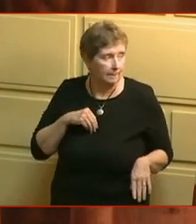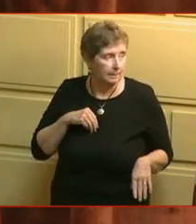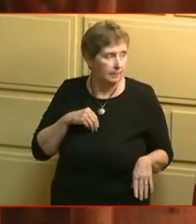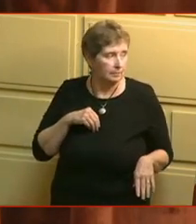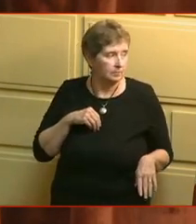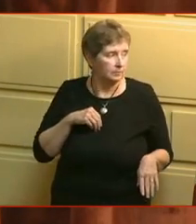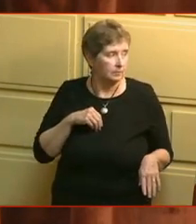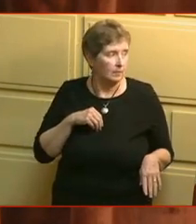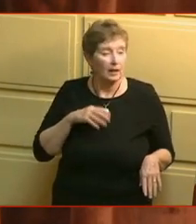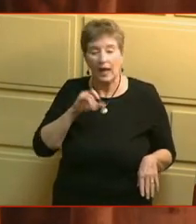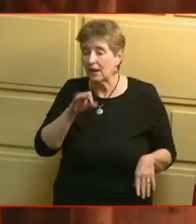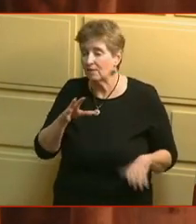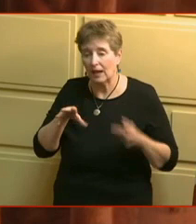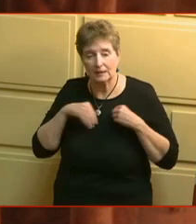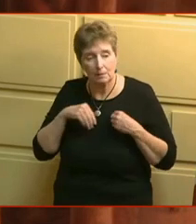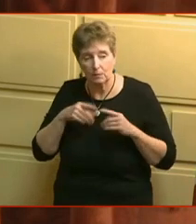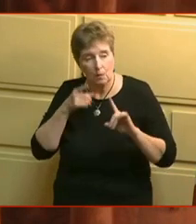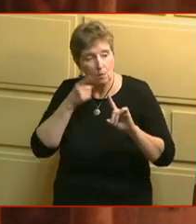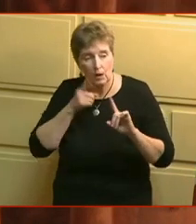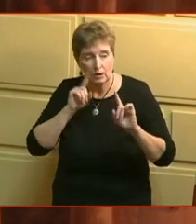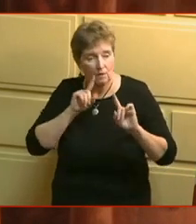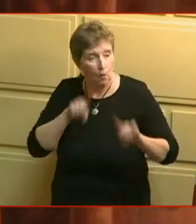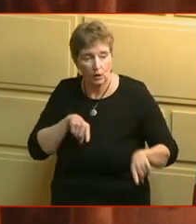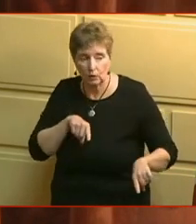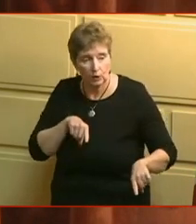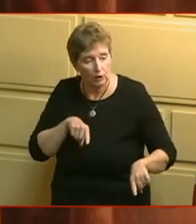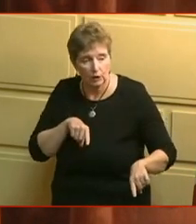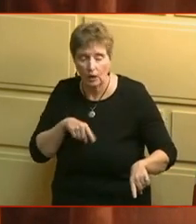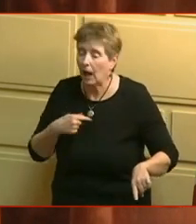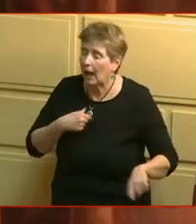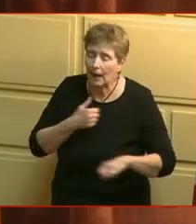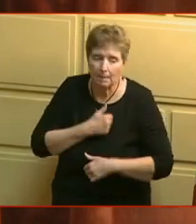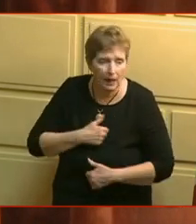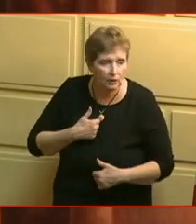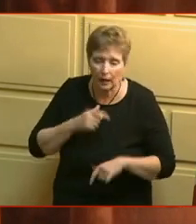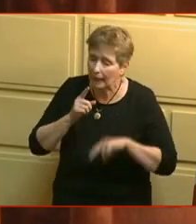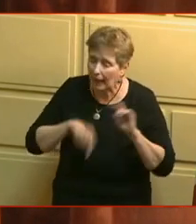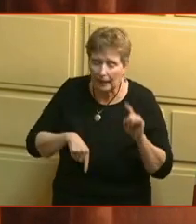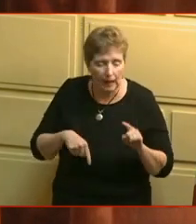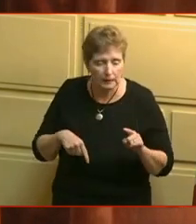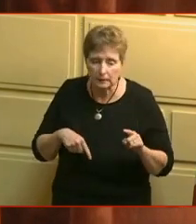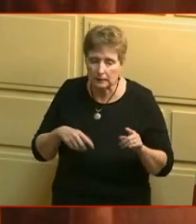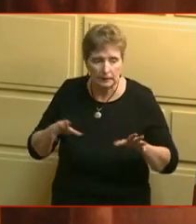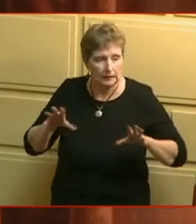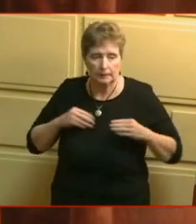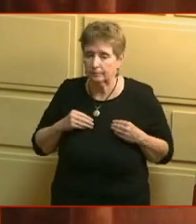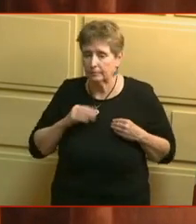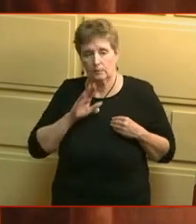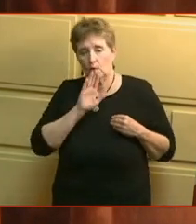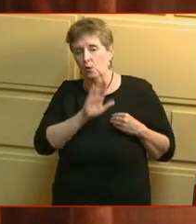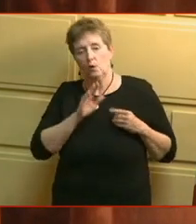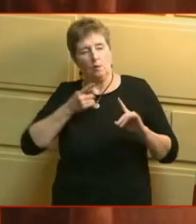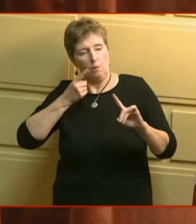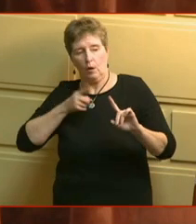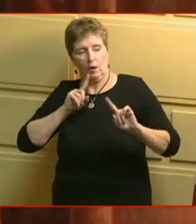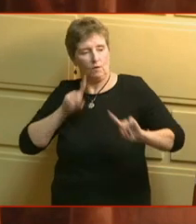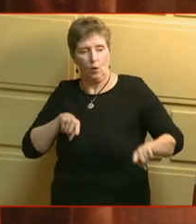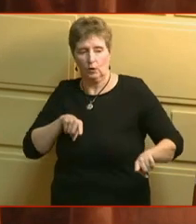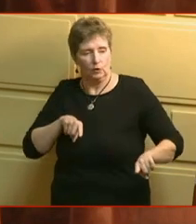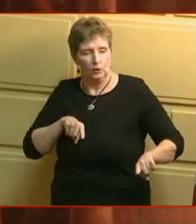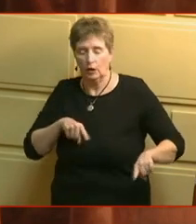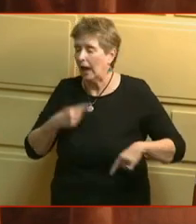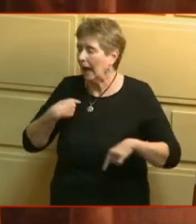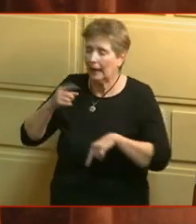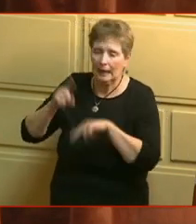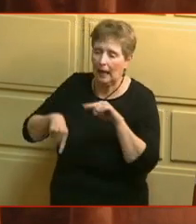a point of order or something, then I apologize for that. But I cannot entertain a point of order or I cannot